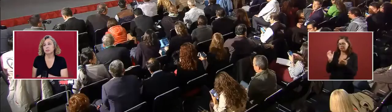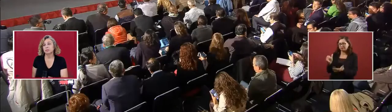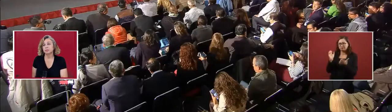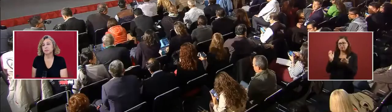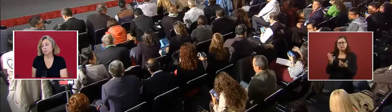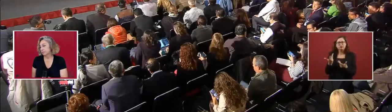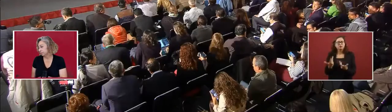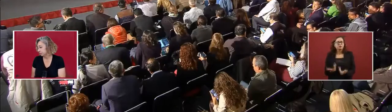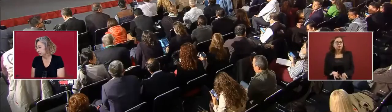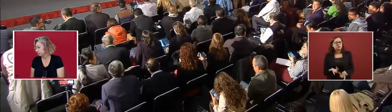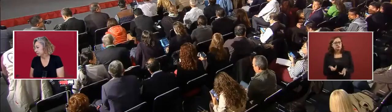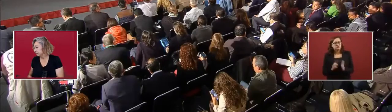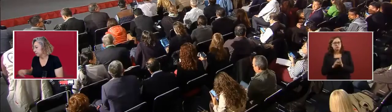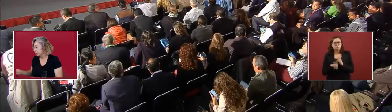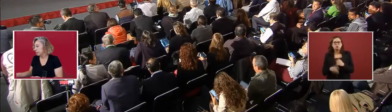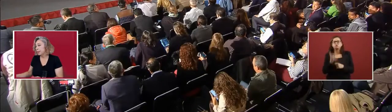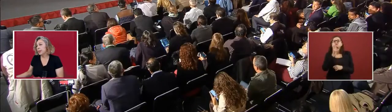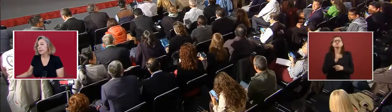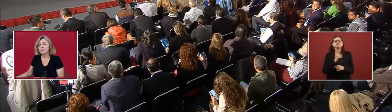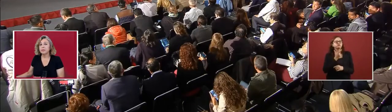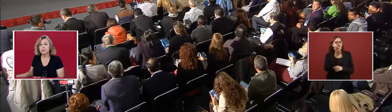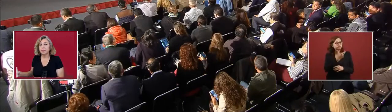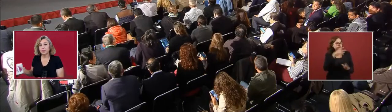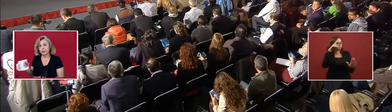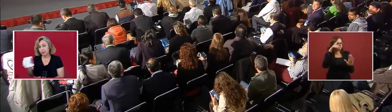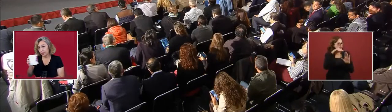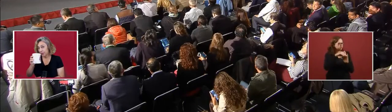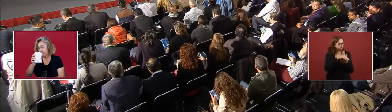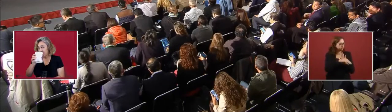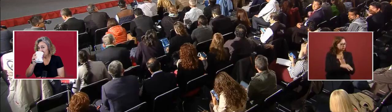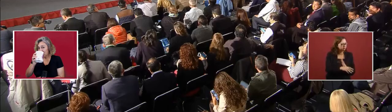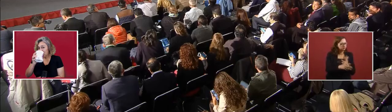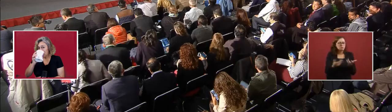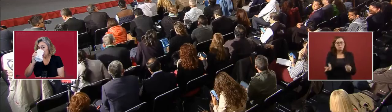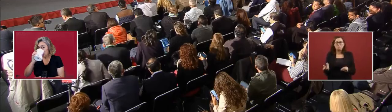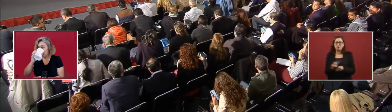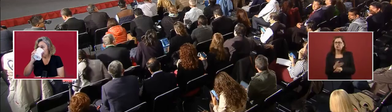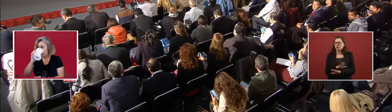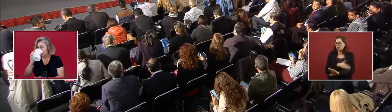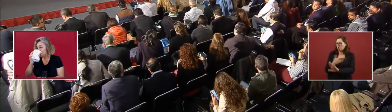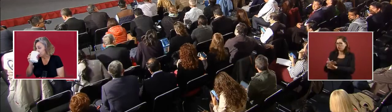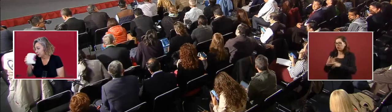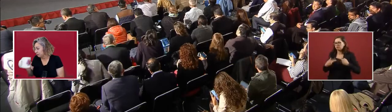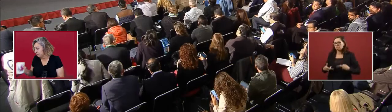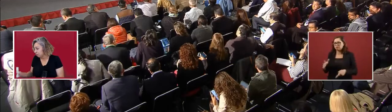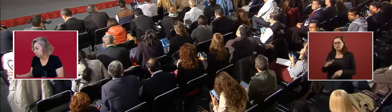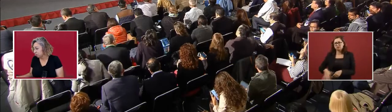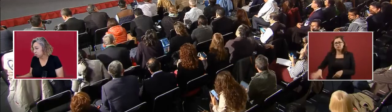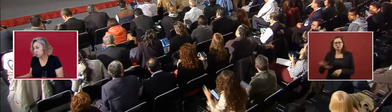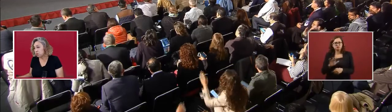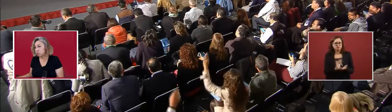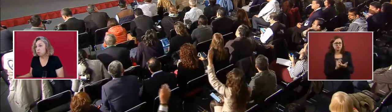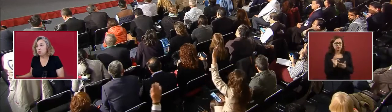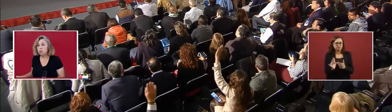example, the collapse of the oil prices that has observed. What implications will this have for the population? Thank you.